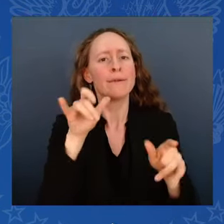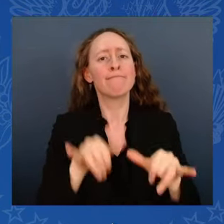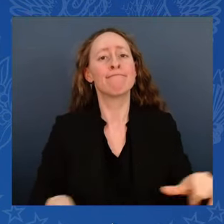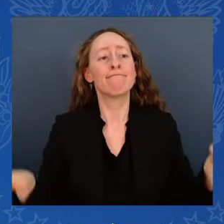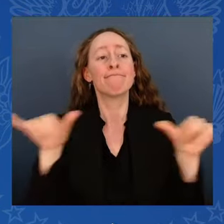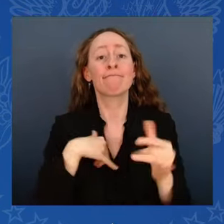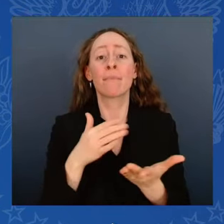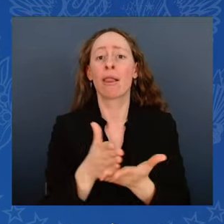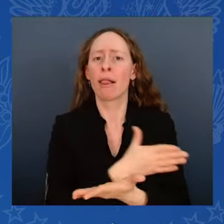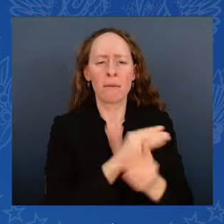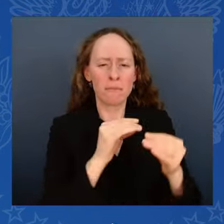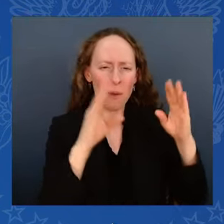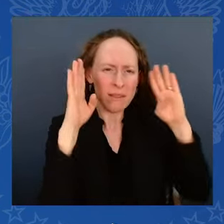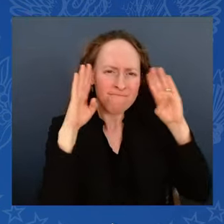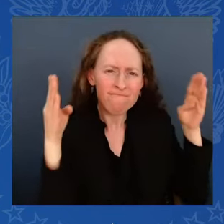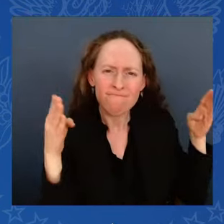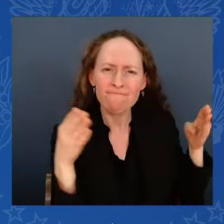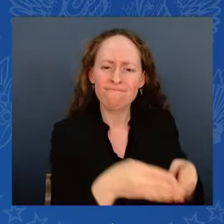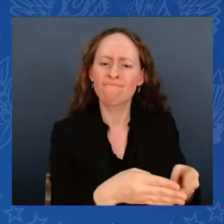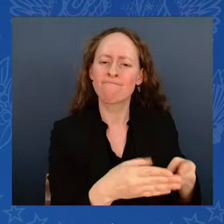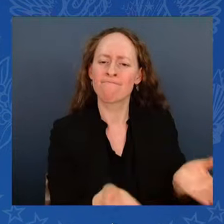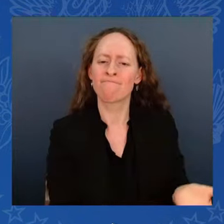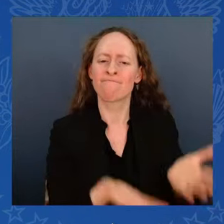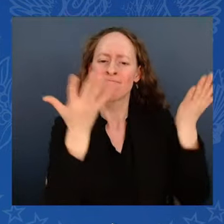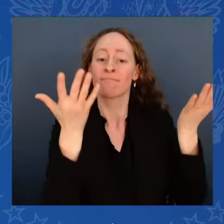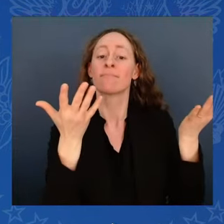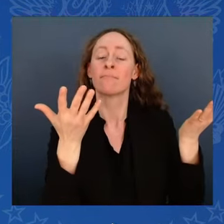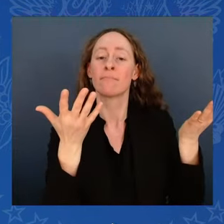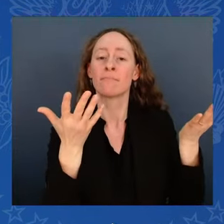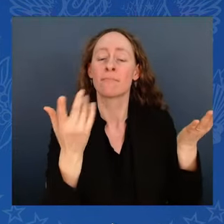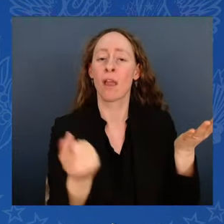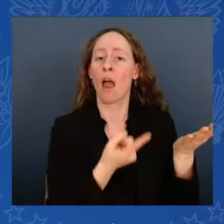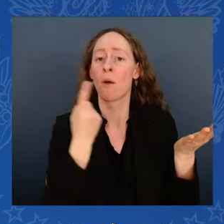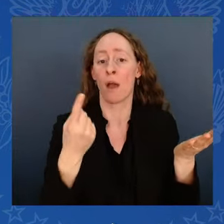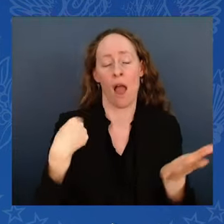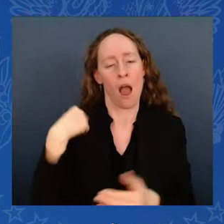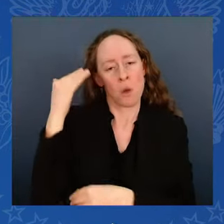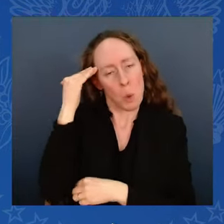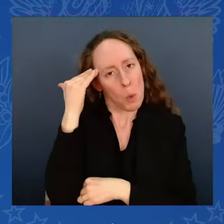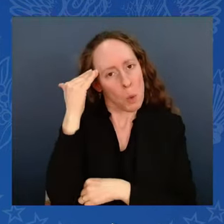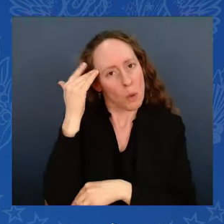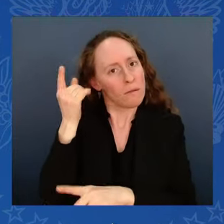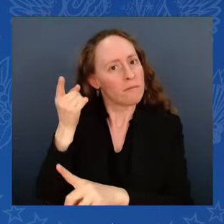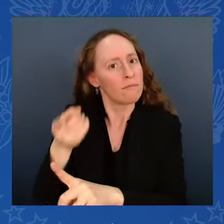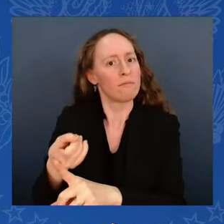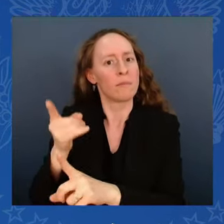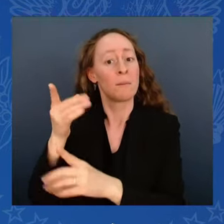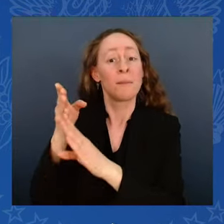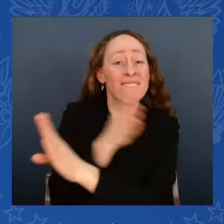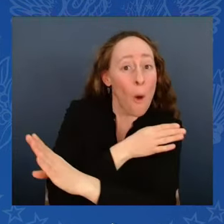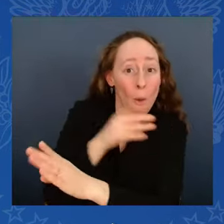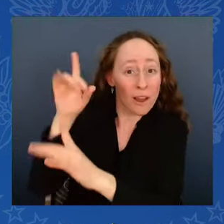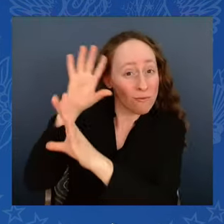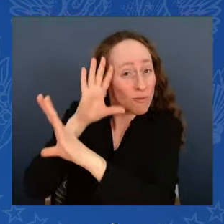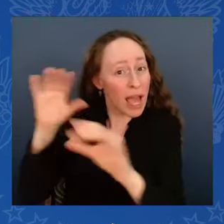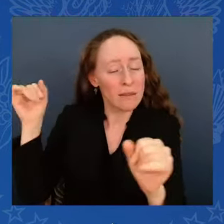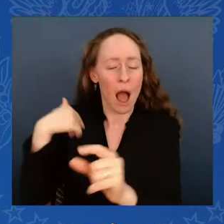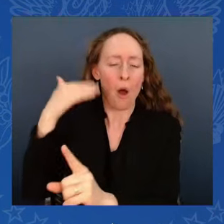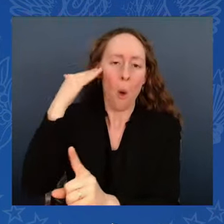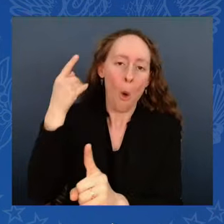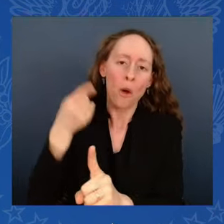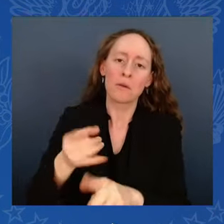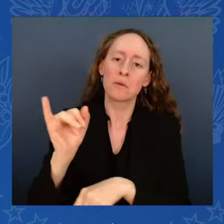president. He's always been candid and always been straight. And he's always did what he said he would do.